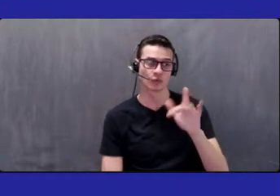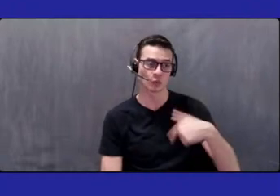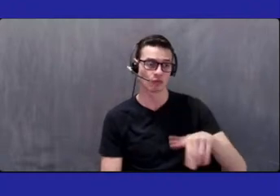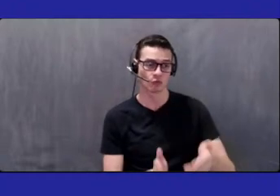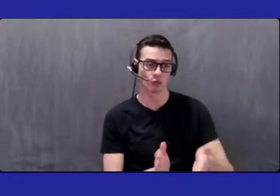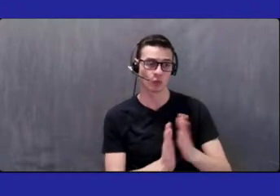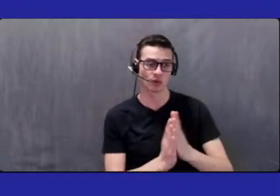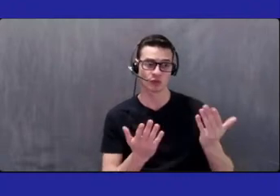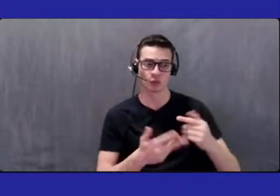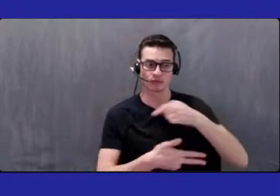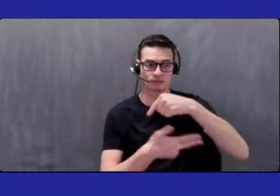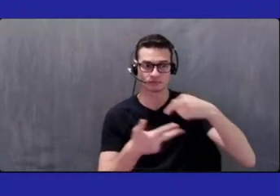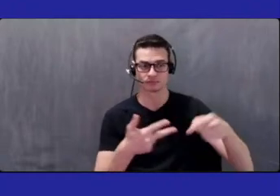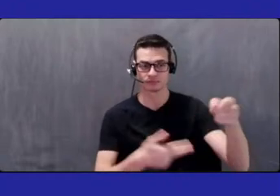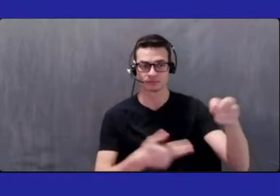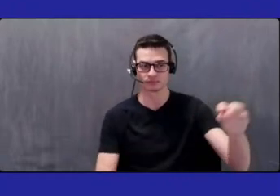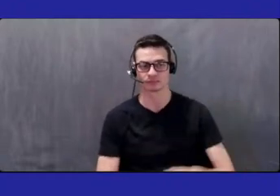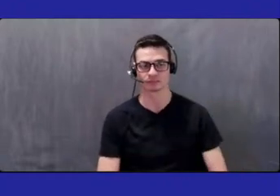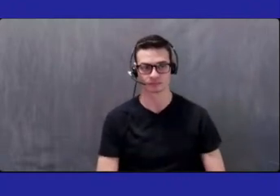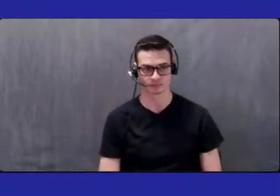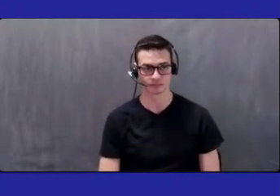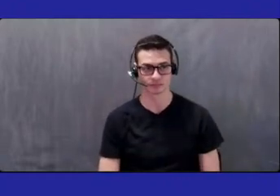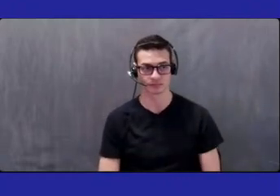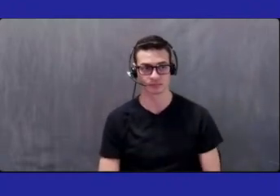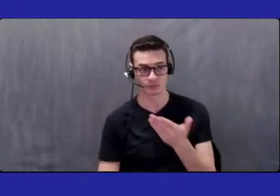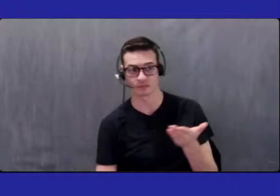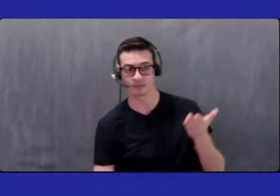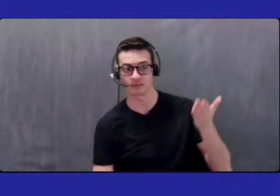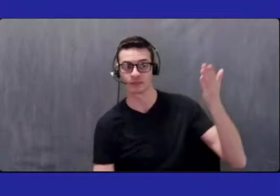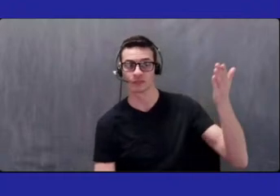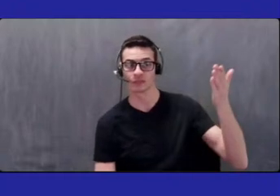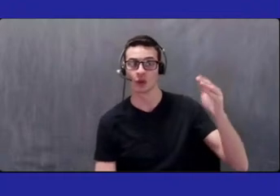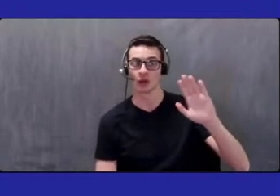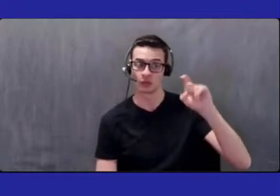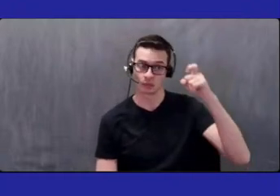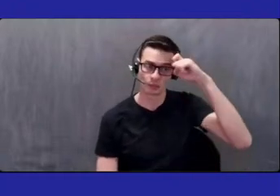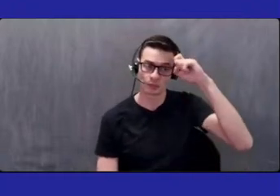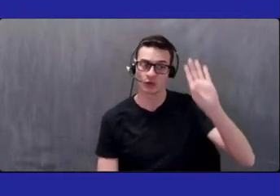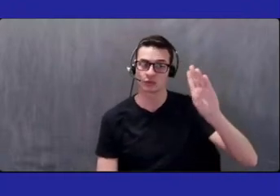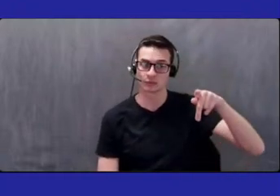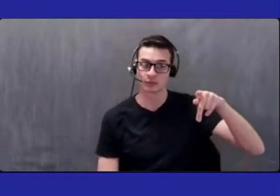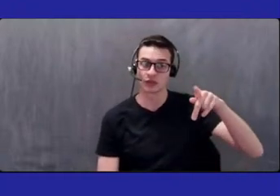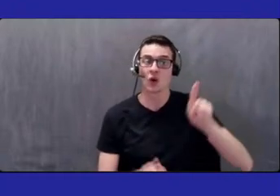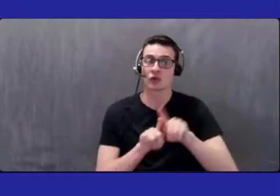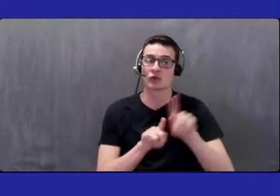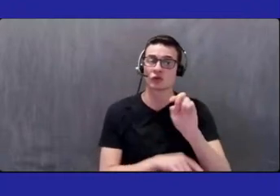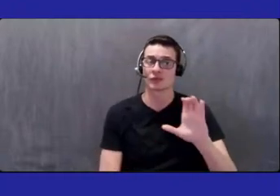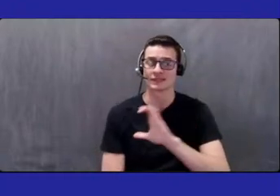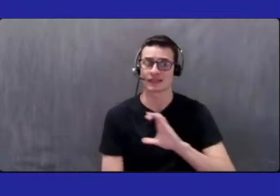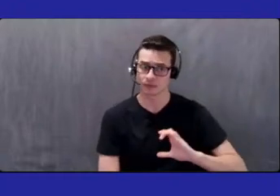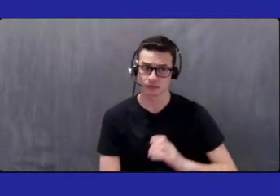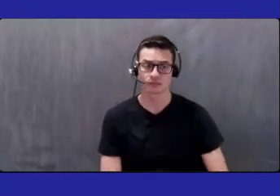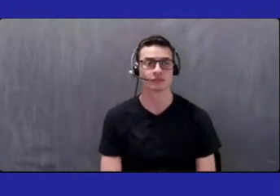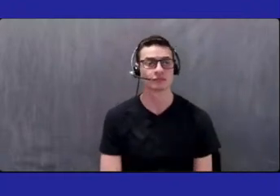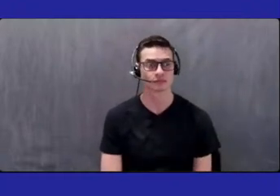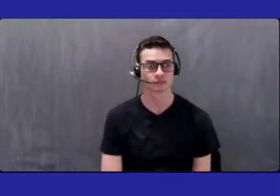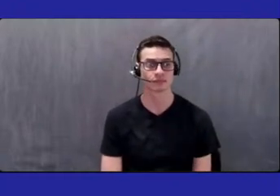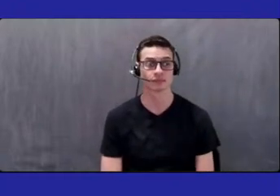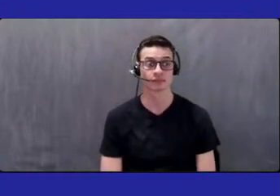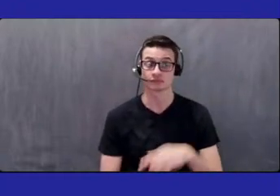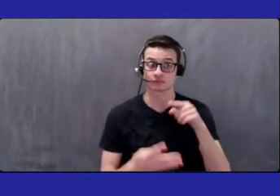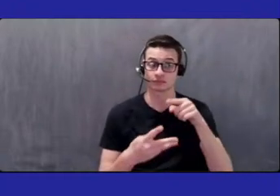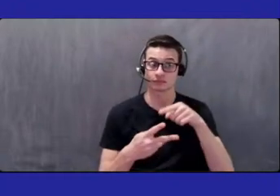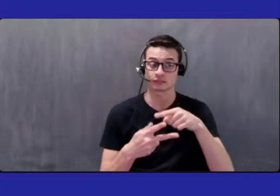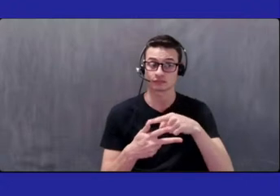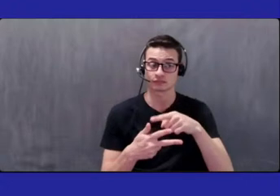were submitted, actually, to our borough president and our New York City Council. So the eye care expansions,